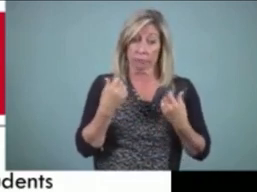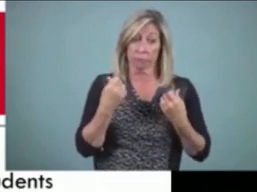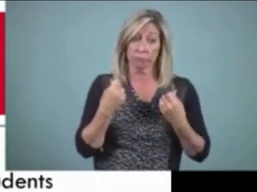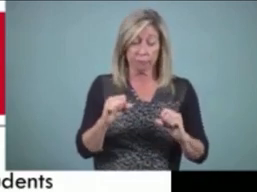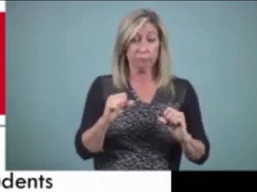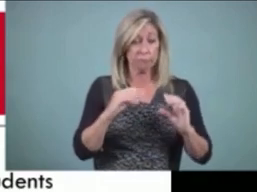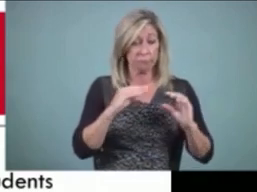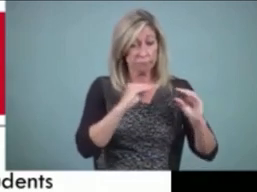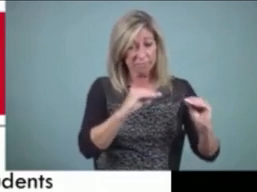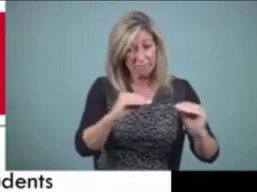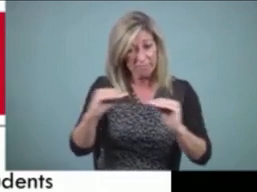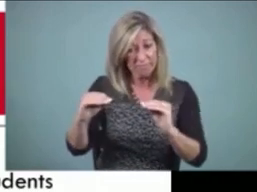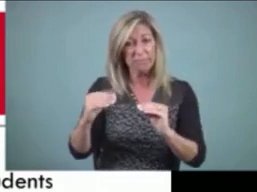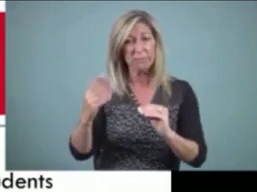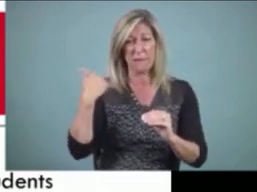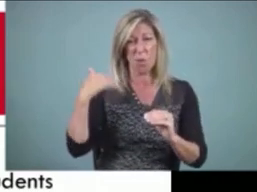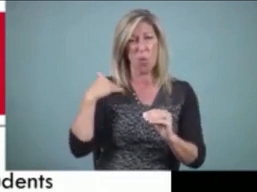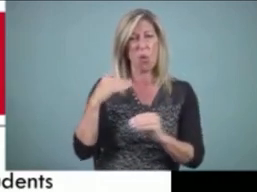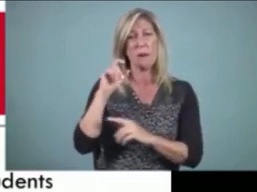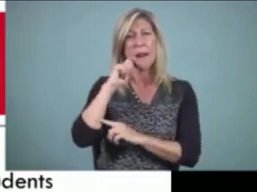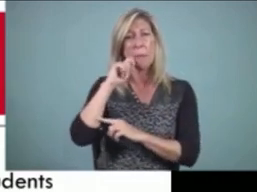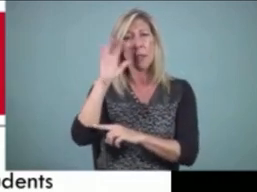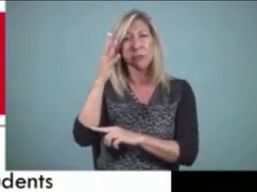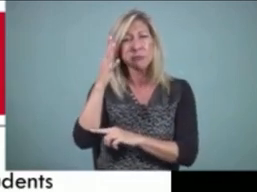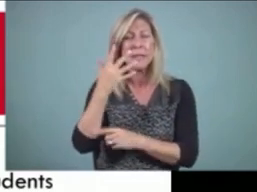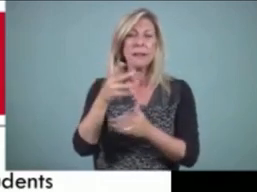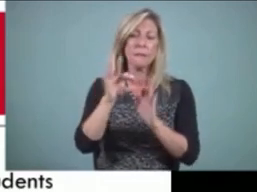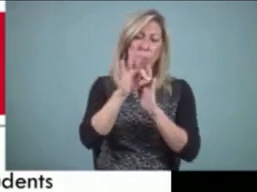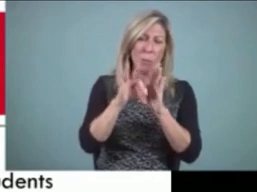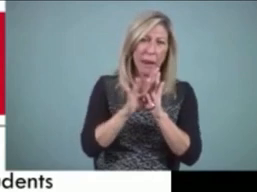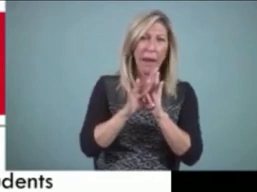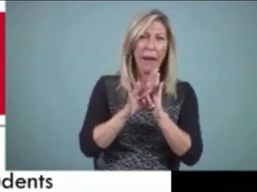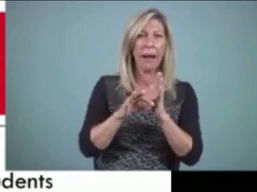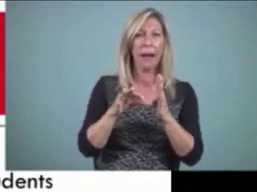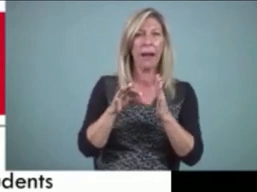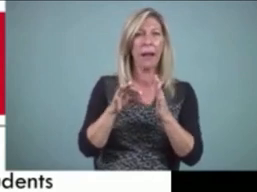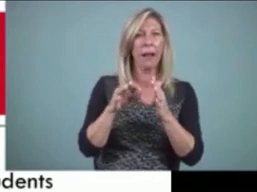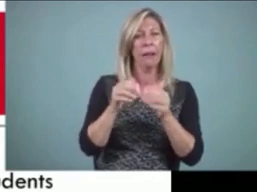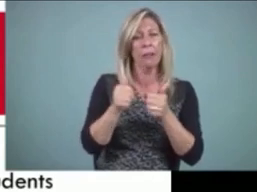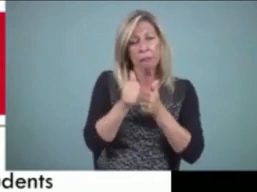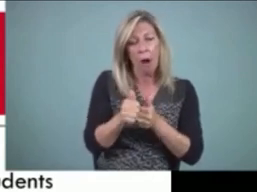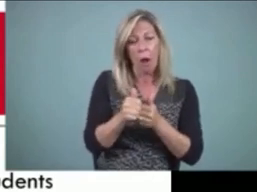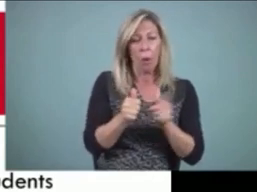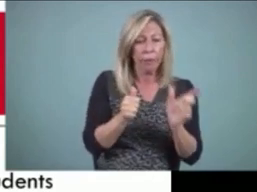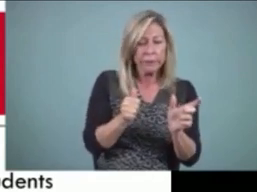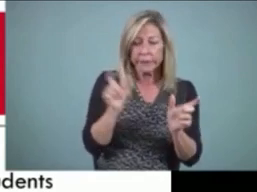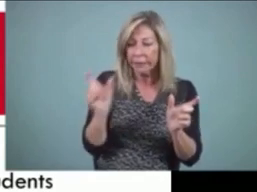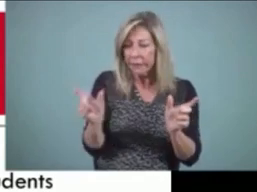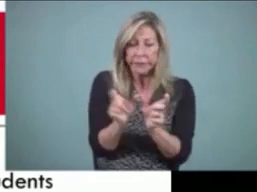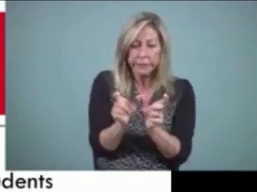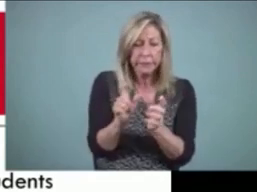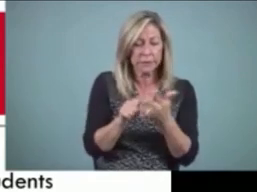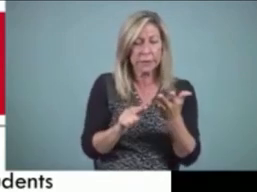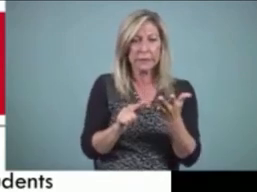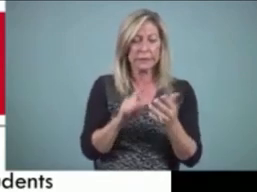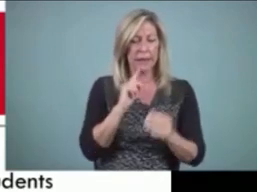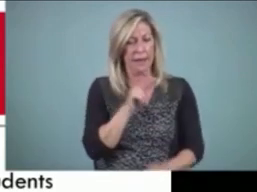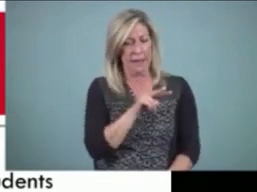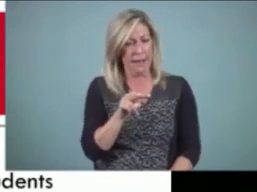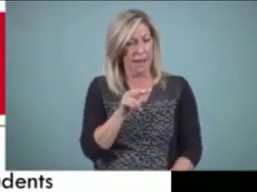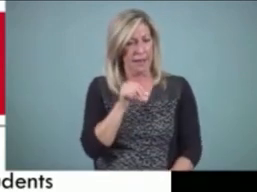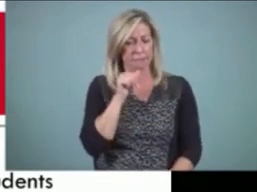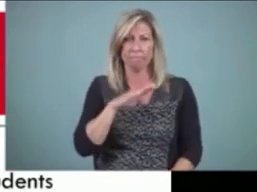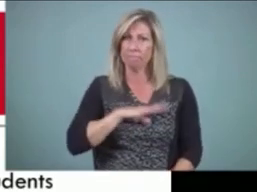formulaic scripted approach and was very unhappy with the results that I got with the students that I was working with.